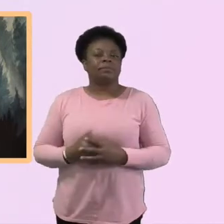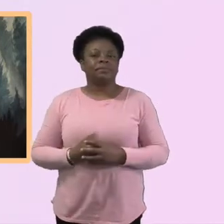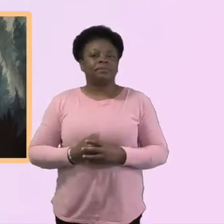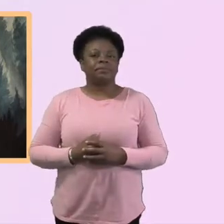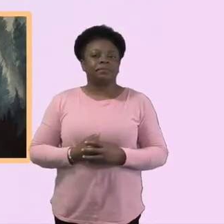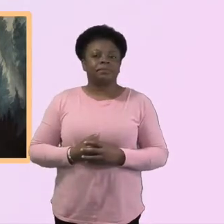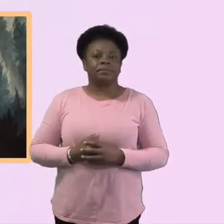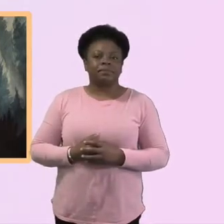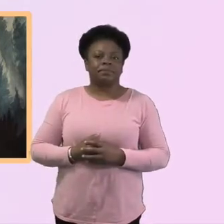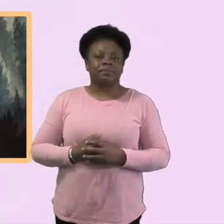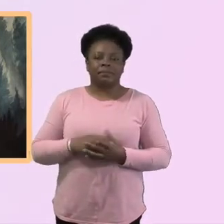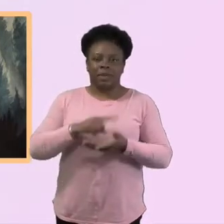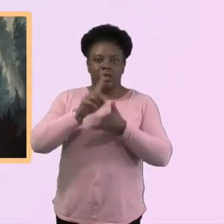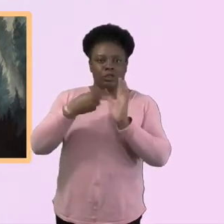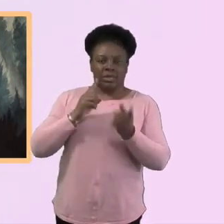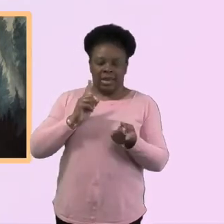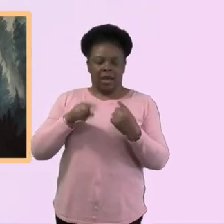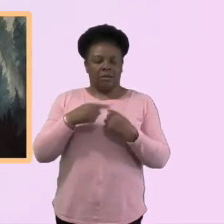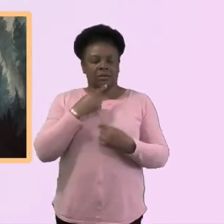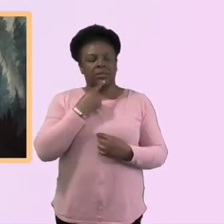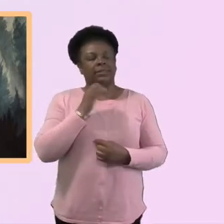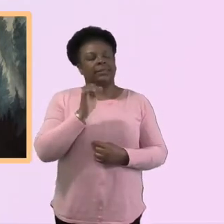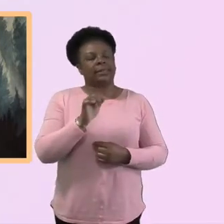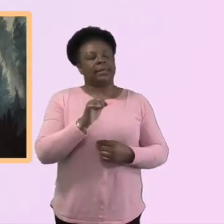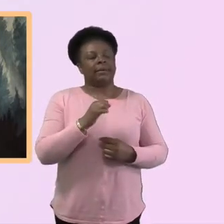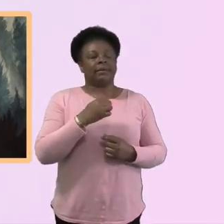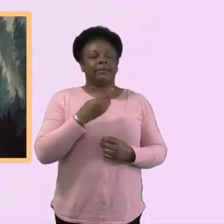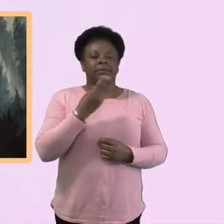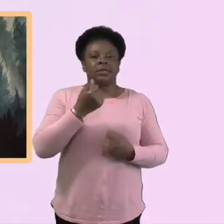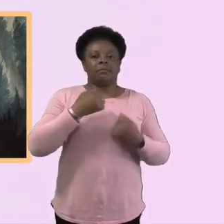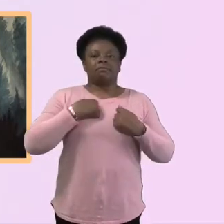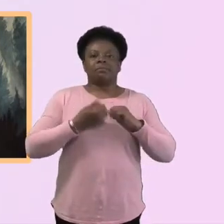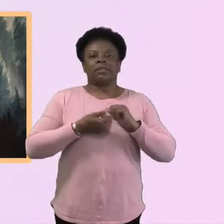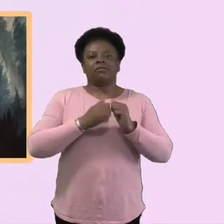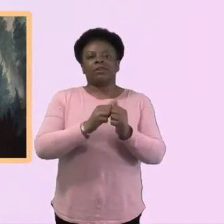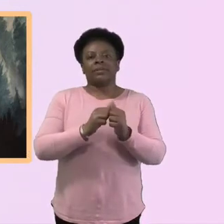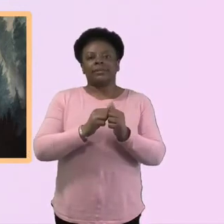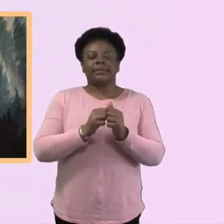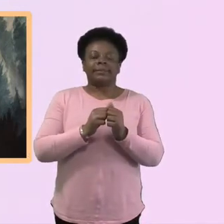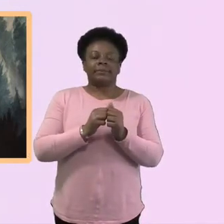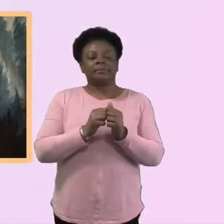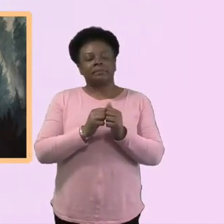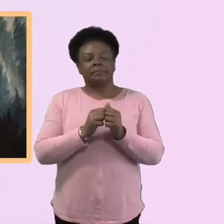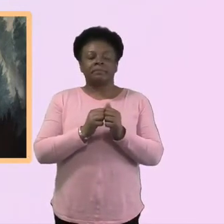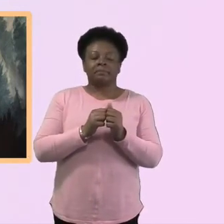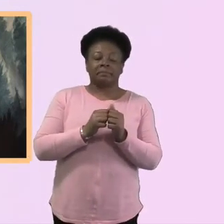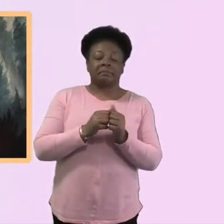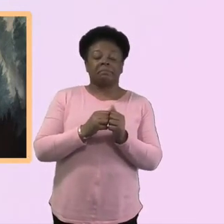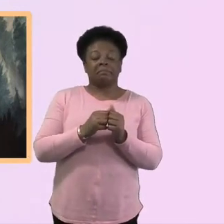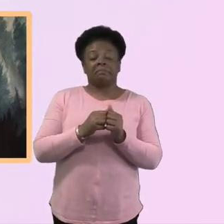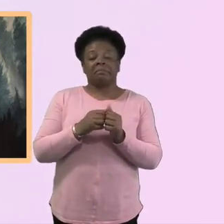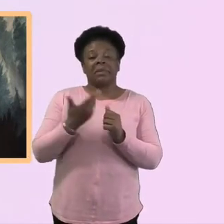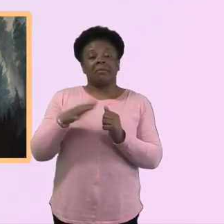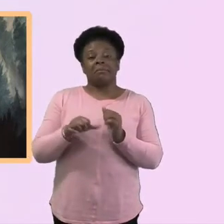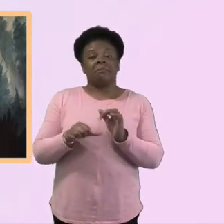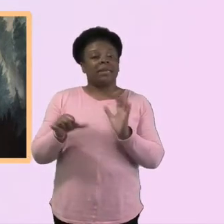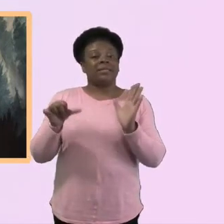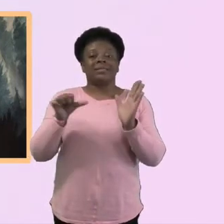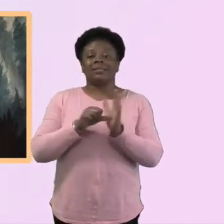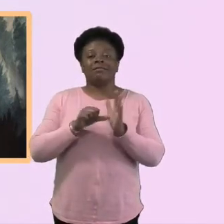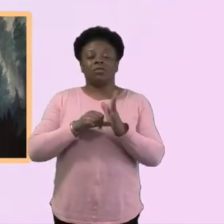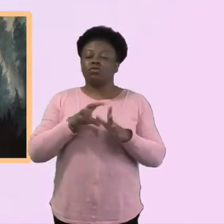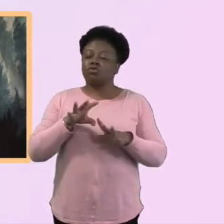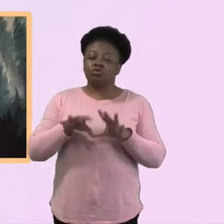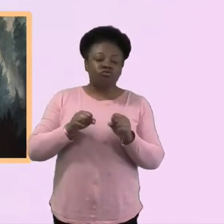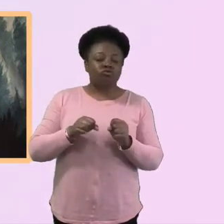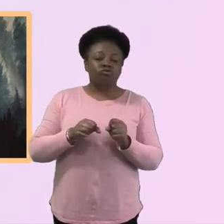Yeah. I think, um, a lot of my friends, um, it's sort of, you know, people have had real struggles with their mental health, especially. Um,